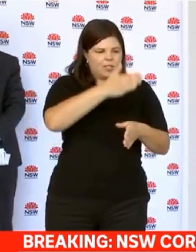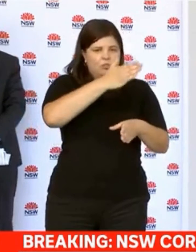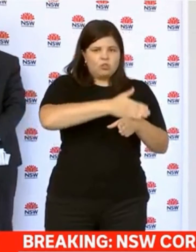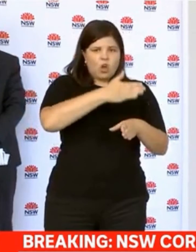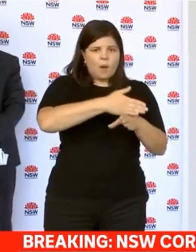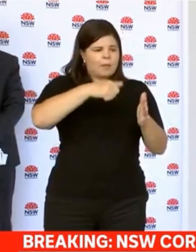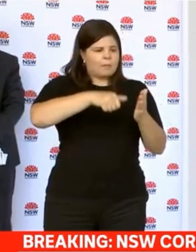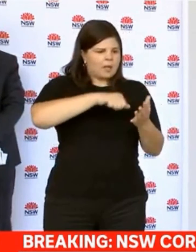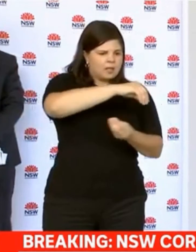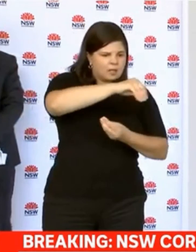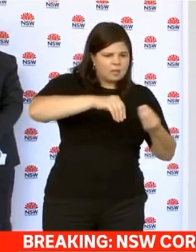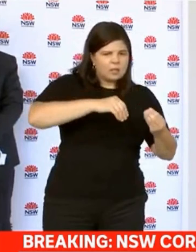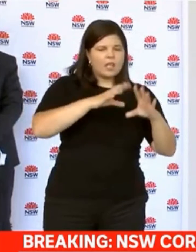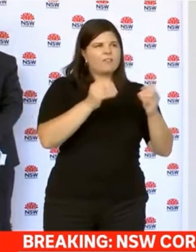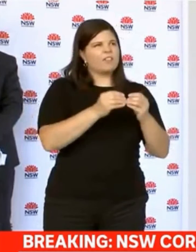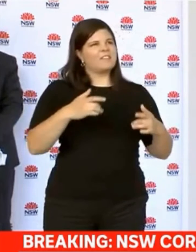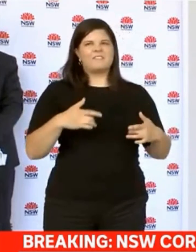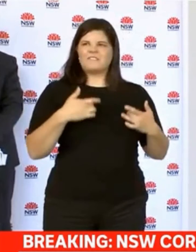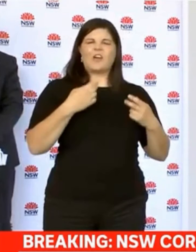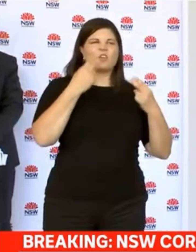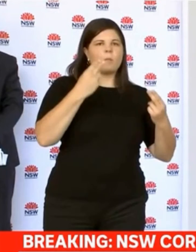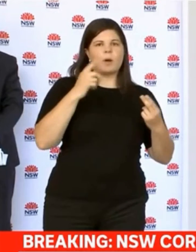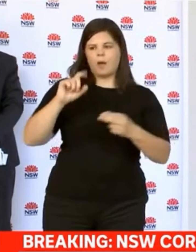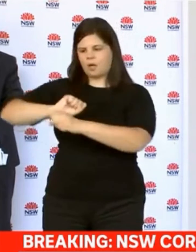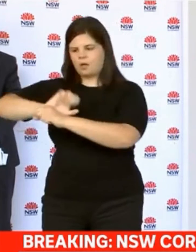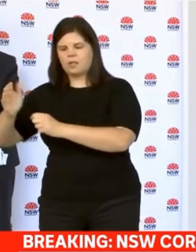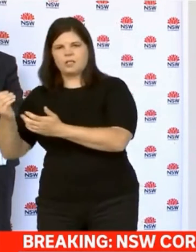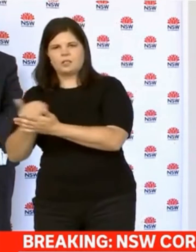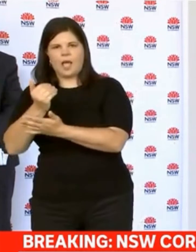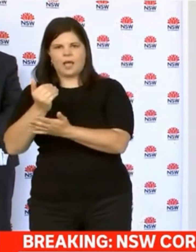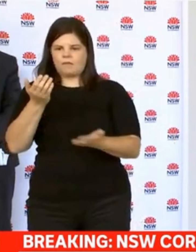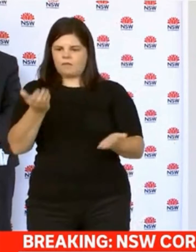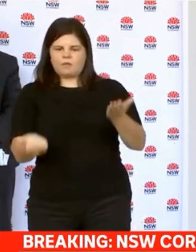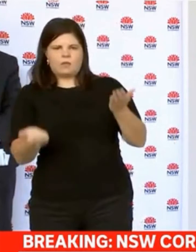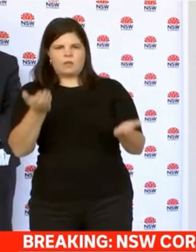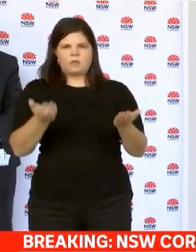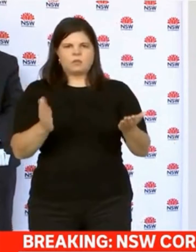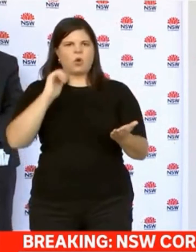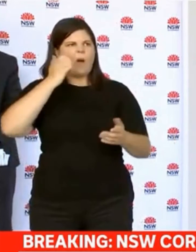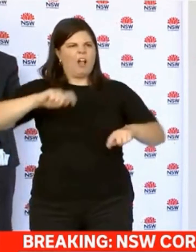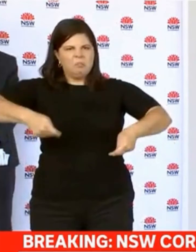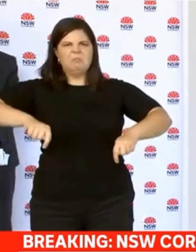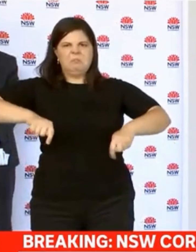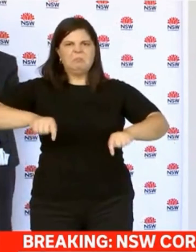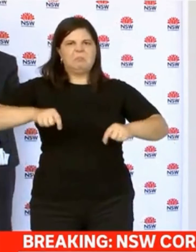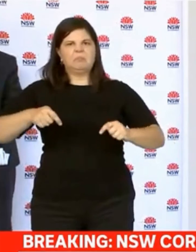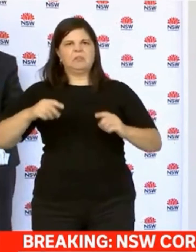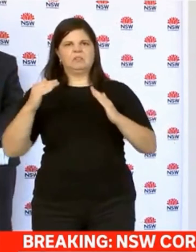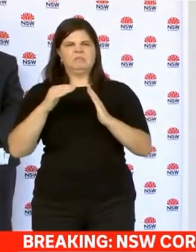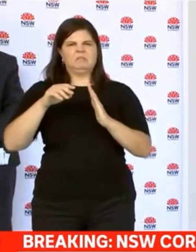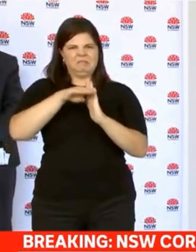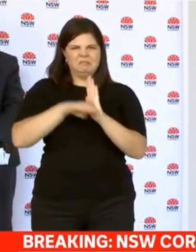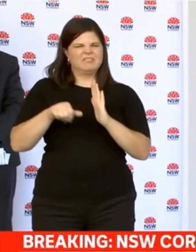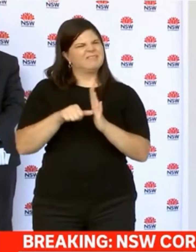keep them in jobs, keeping life as normal as possible whilst combating the virus, you need to find that healthy balance and I think in New South Wales our decision making